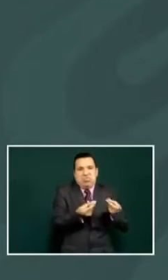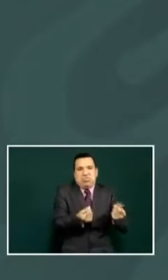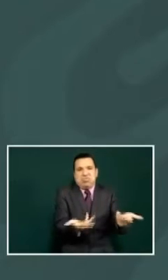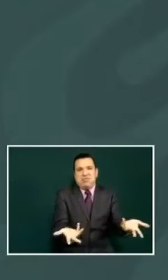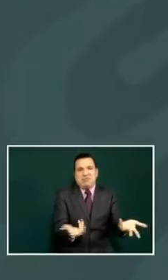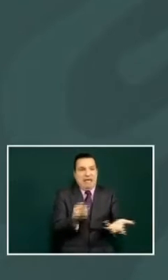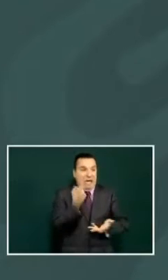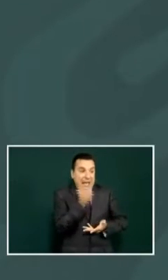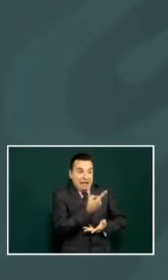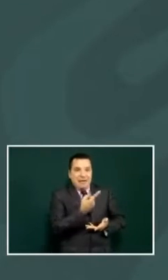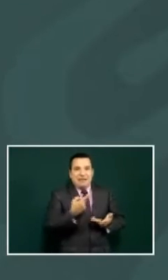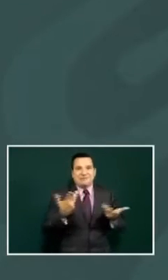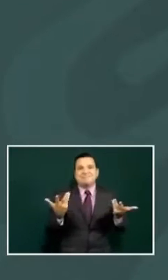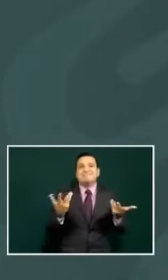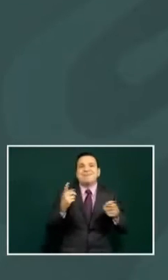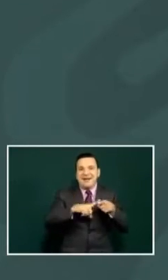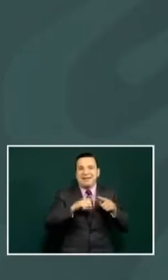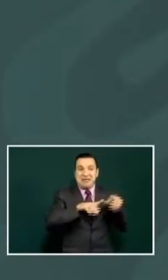wastefulness